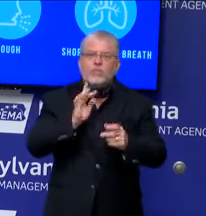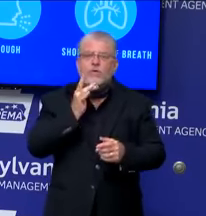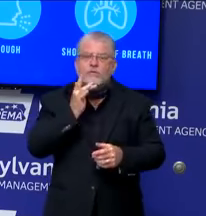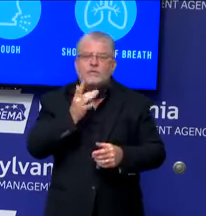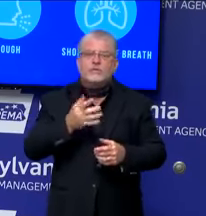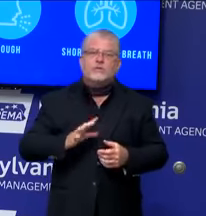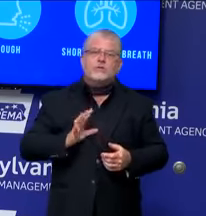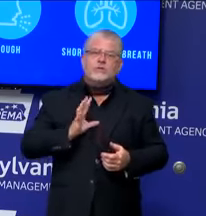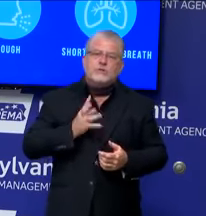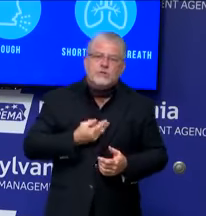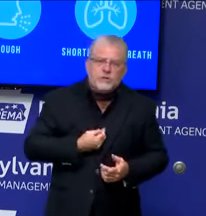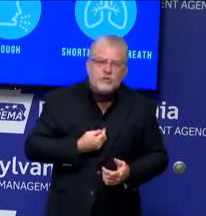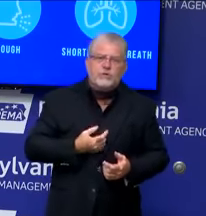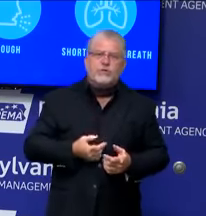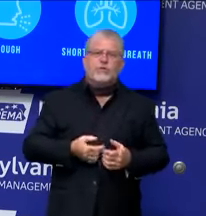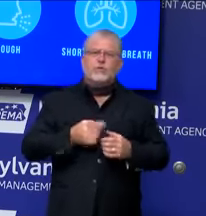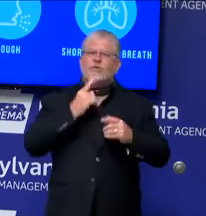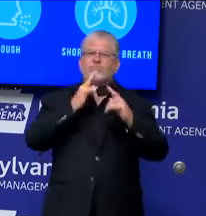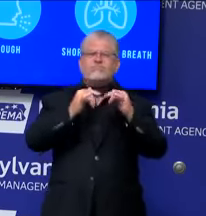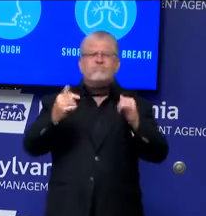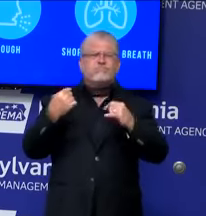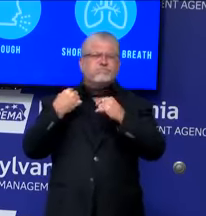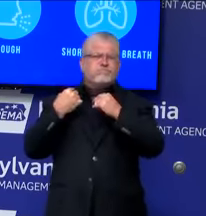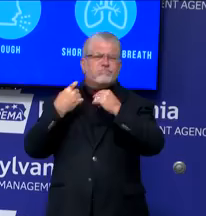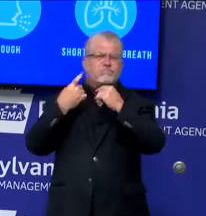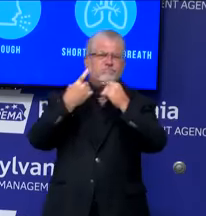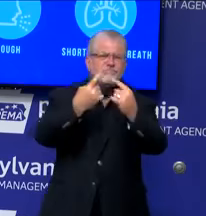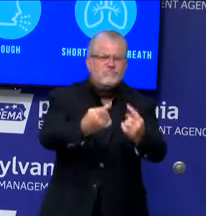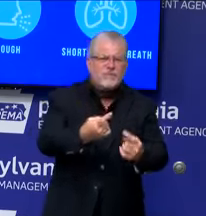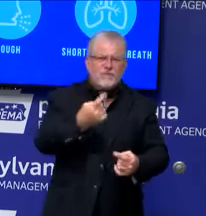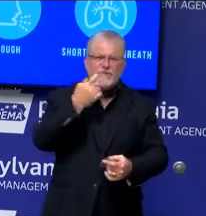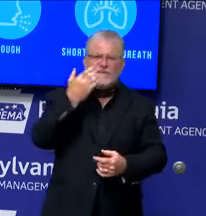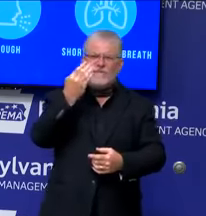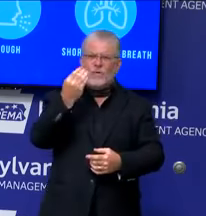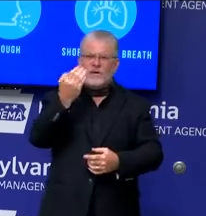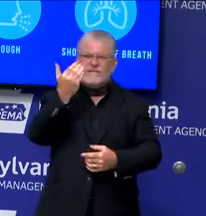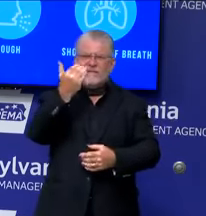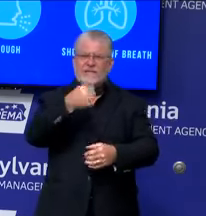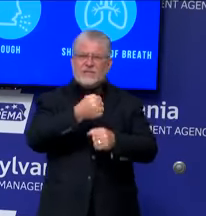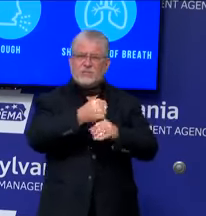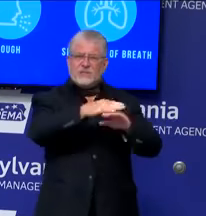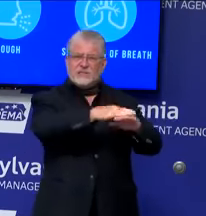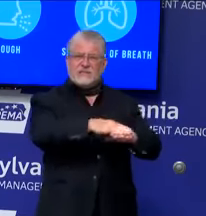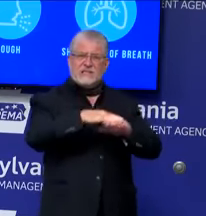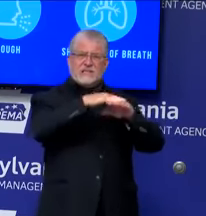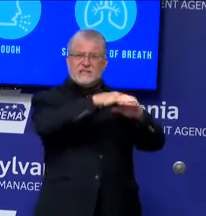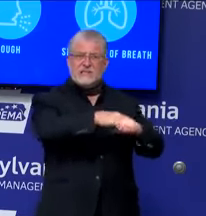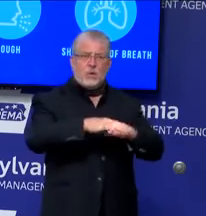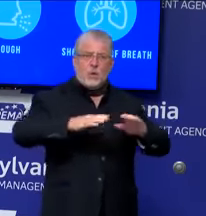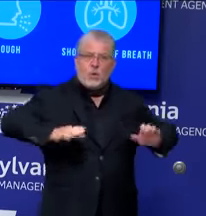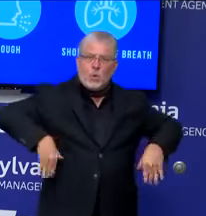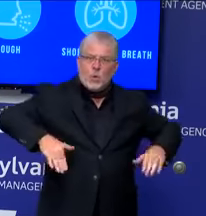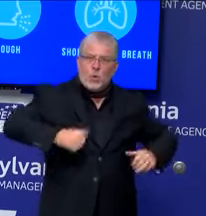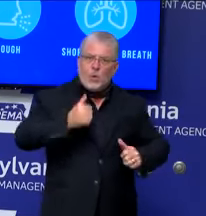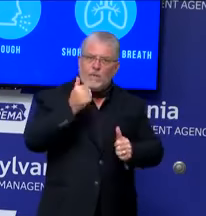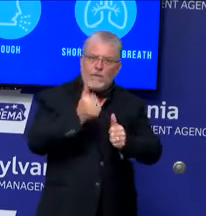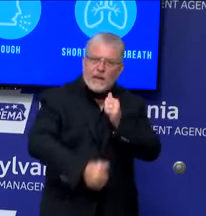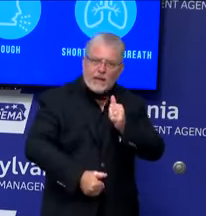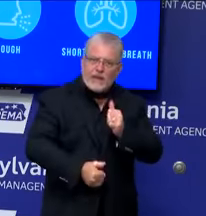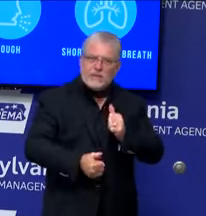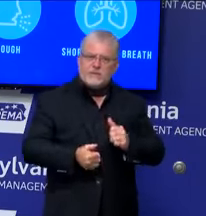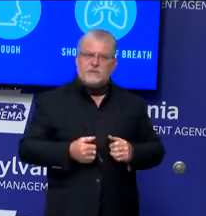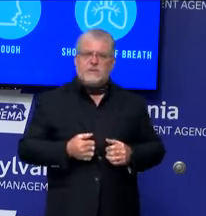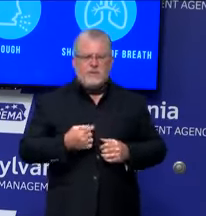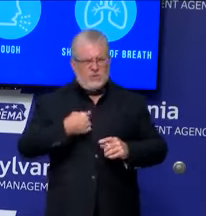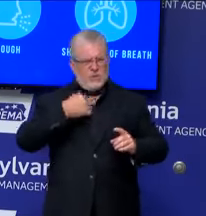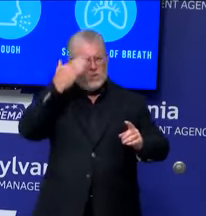and has never passed the legislature. I know that Governor Wolf is a strong supporter of comprehensive, non-discrimination